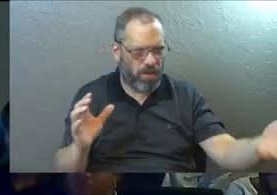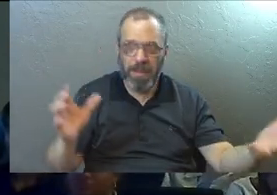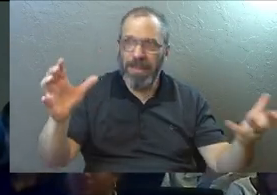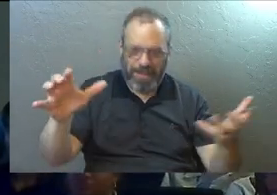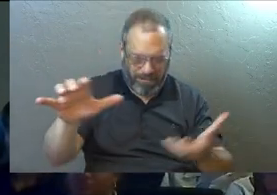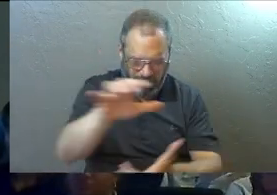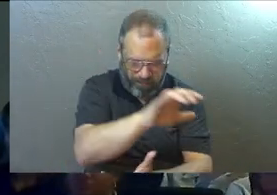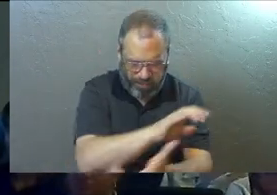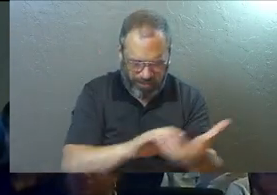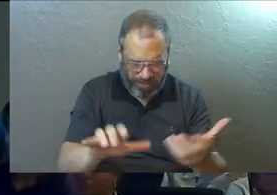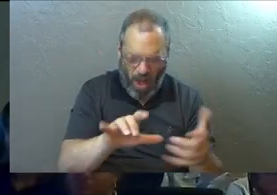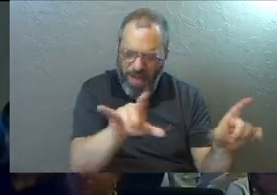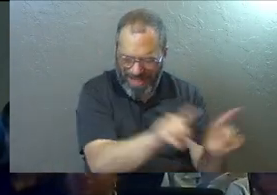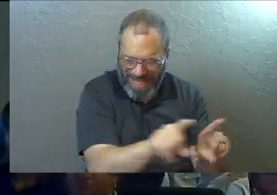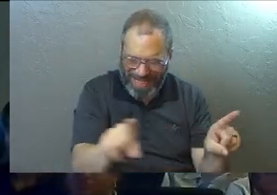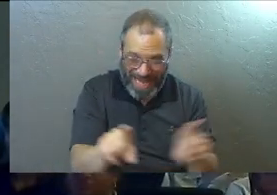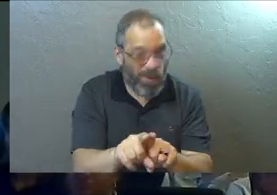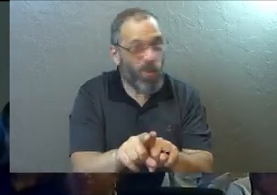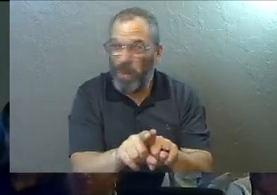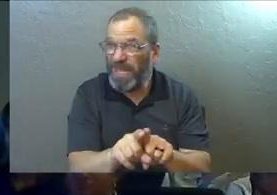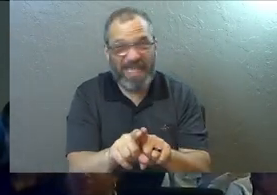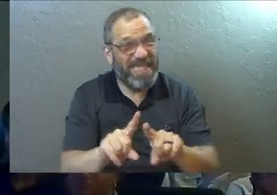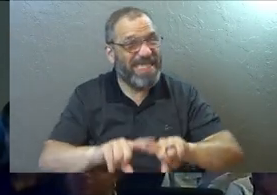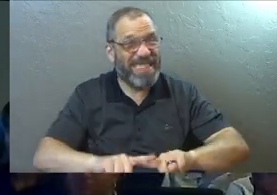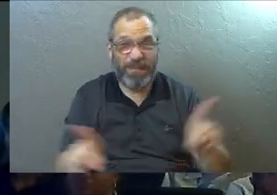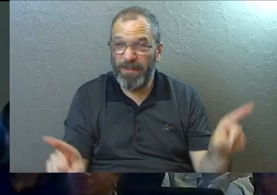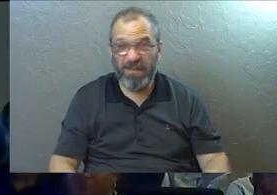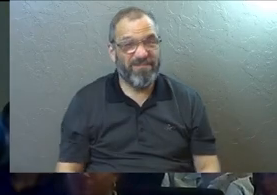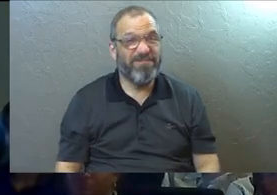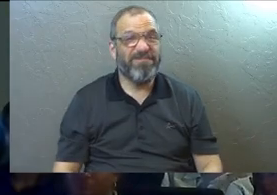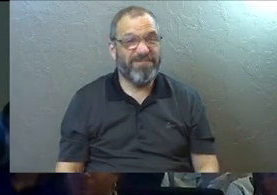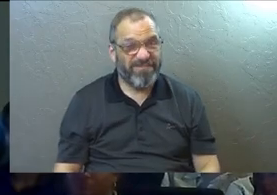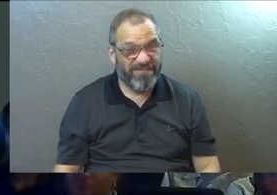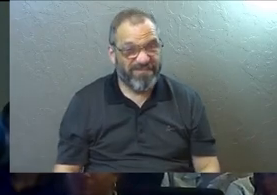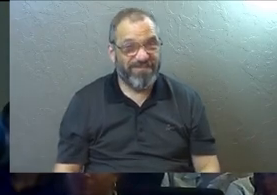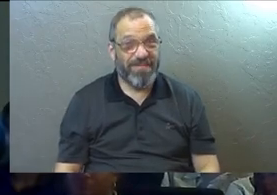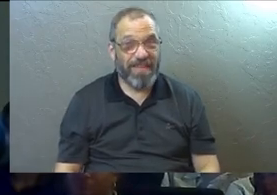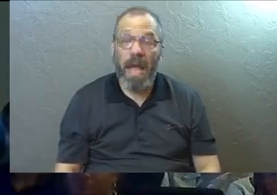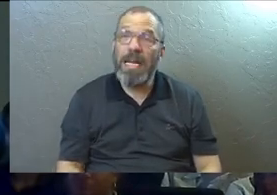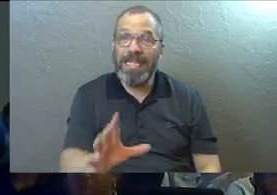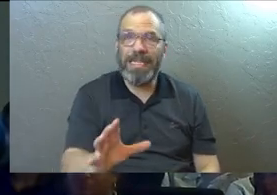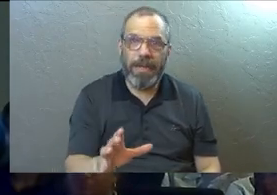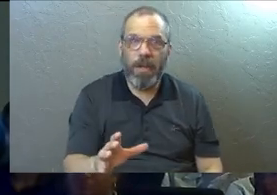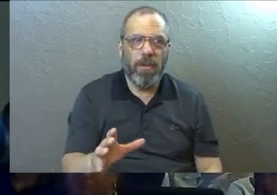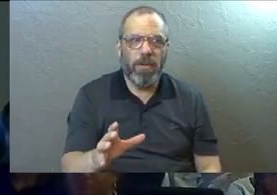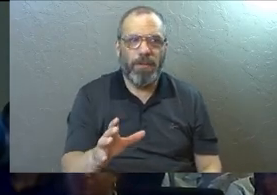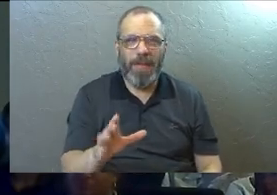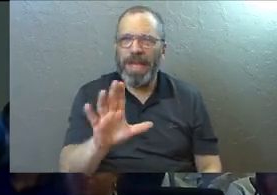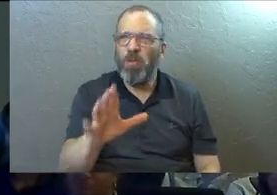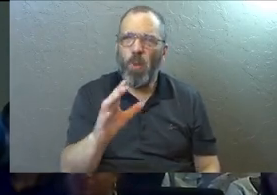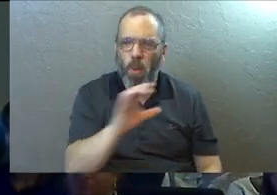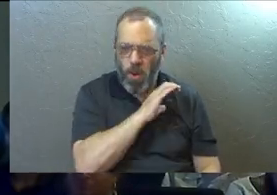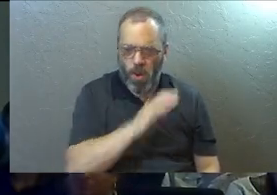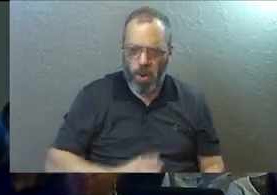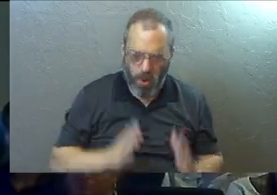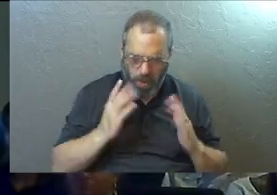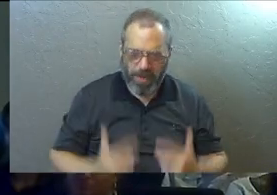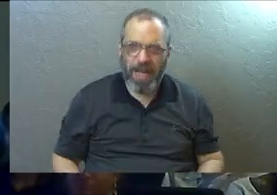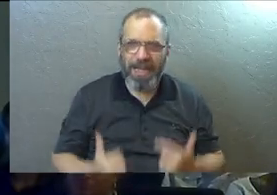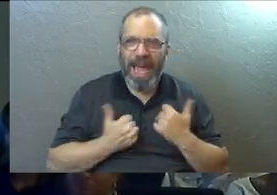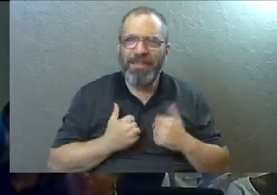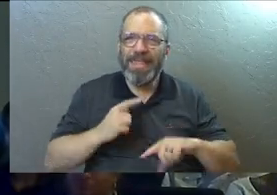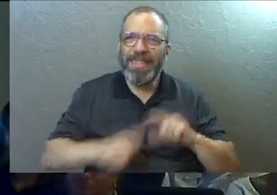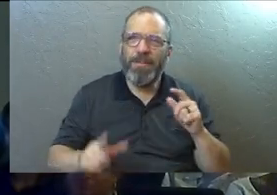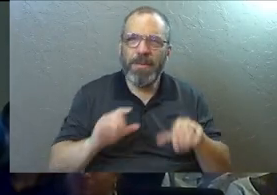things together and say they're the same thing. And they're actually not. So you actually wear a lot of different hats in your Christian life with God.